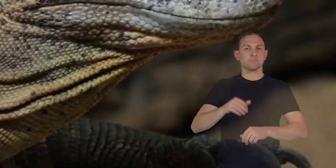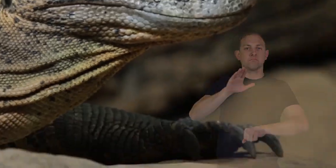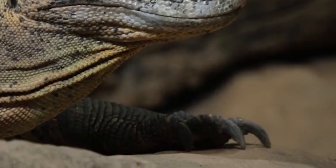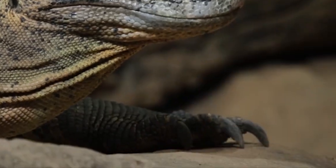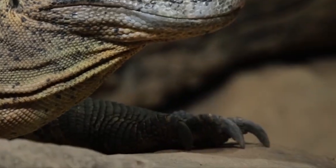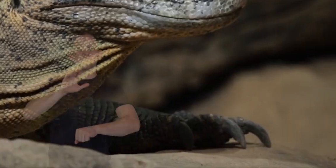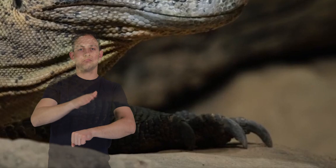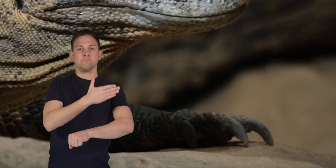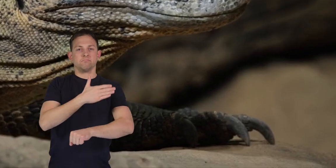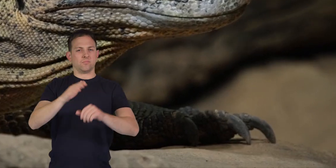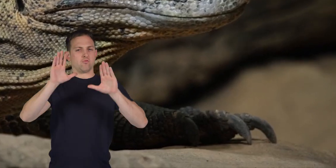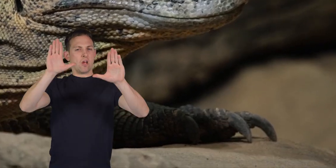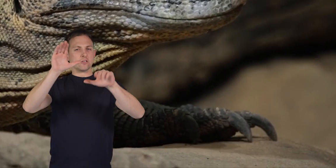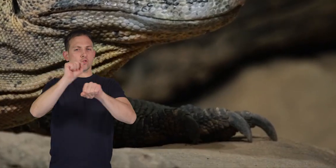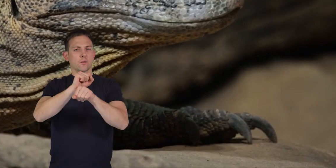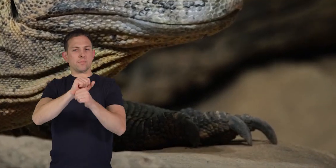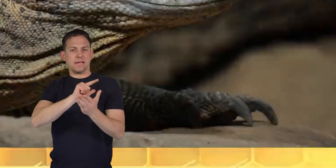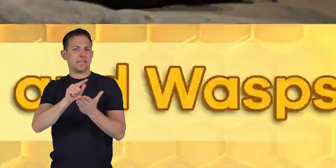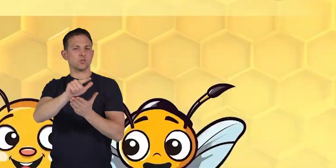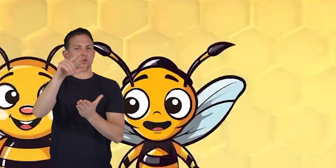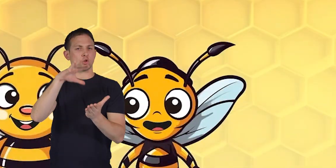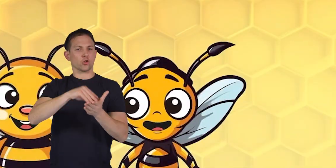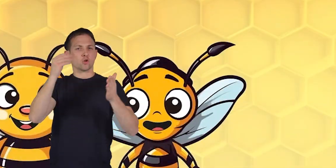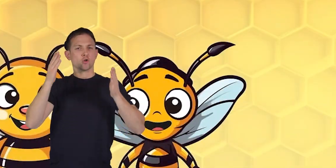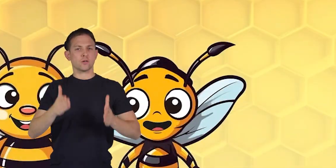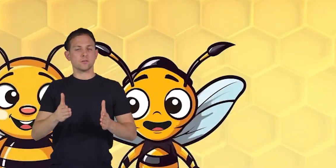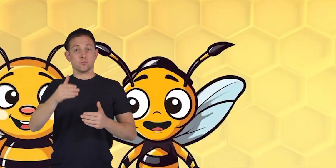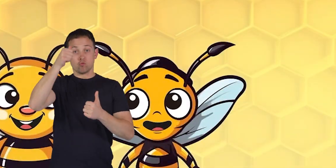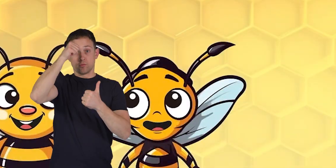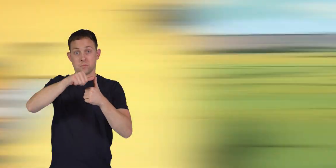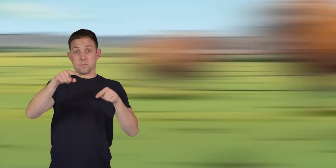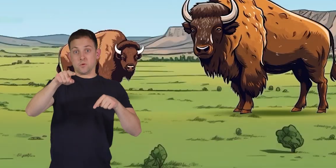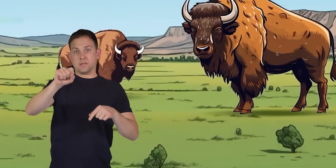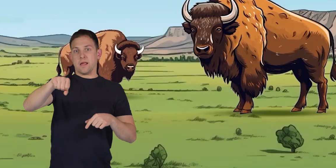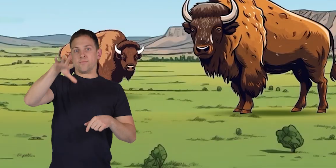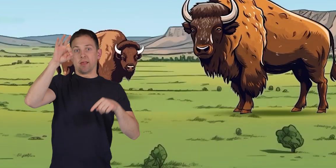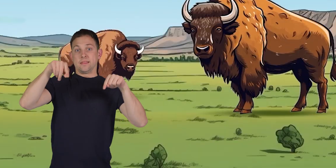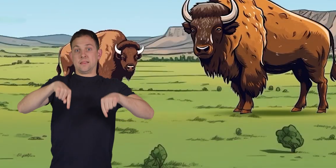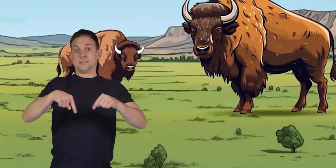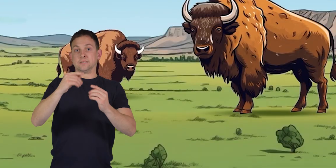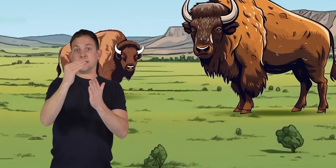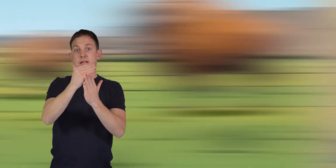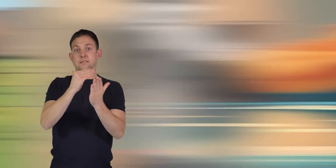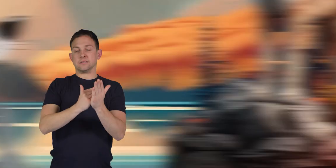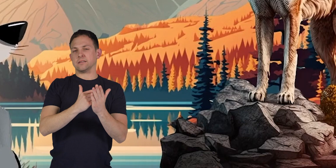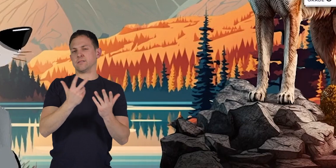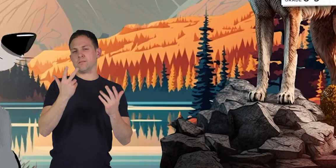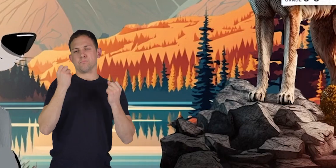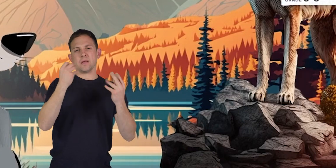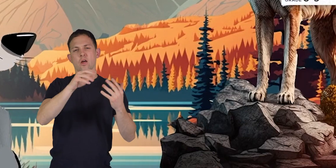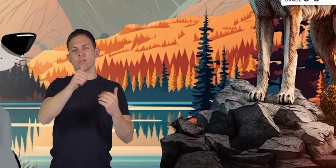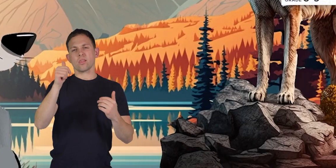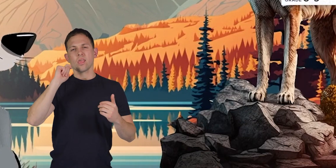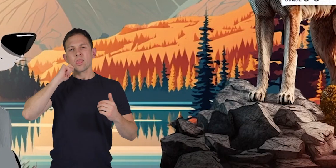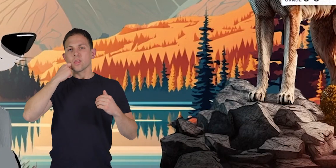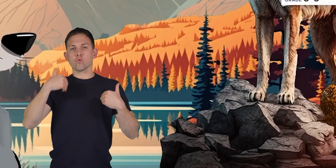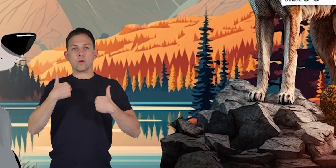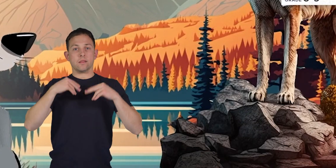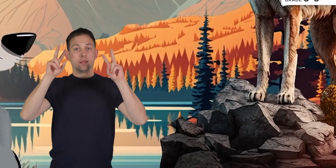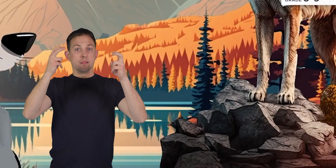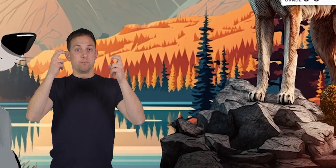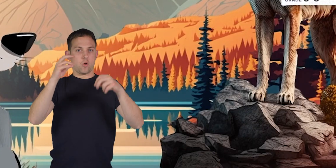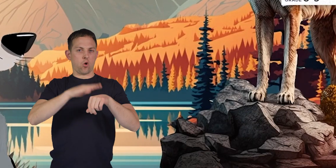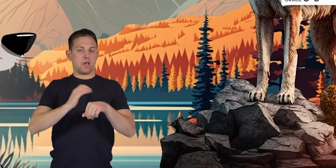Great job, lizard learners! Remember, you can find this and other great creature-themed lesson plans on our